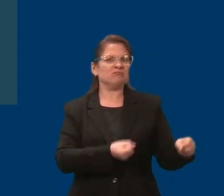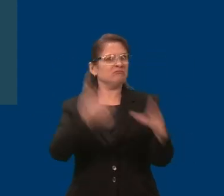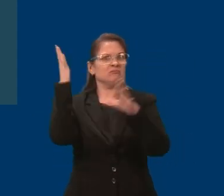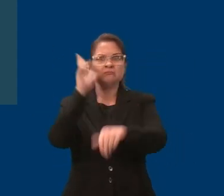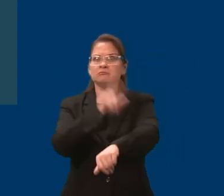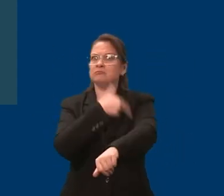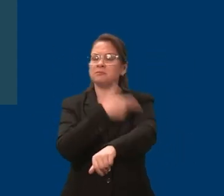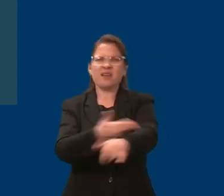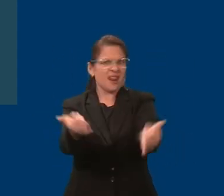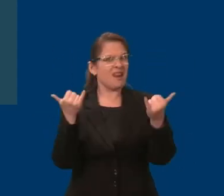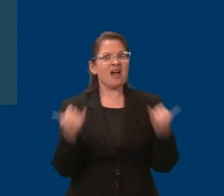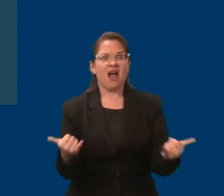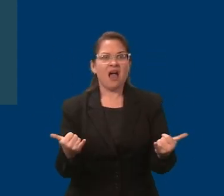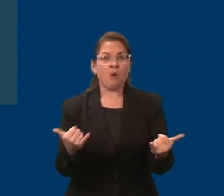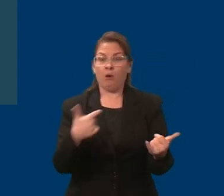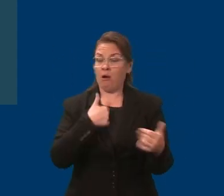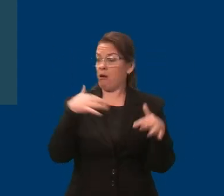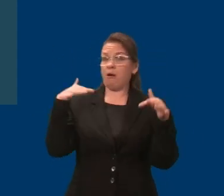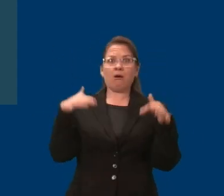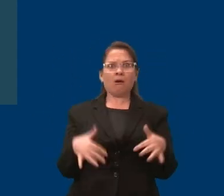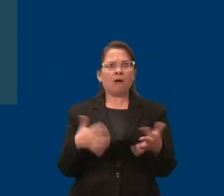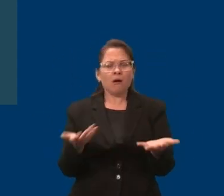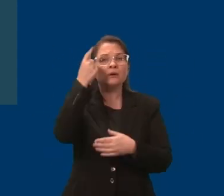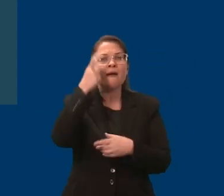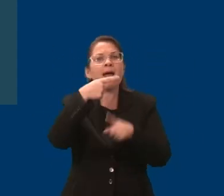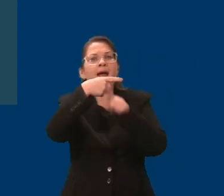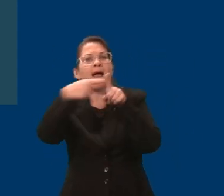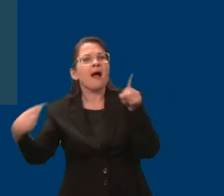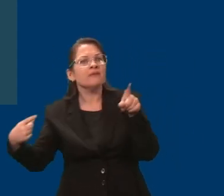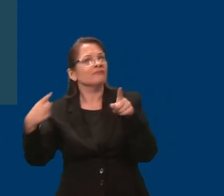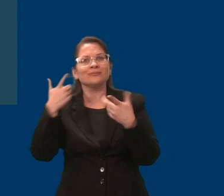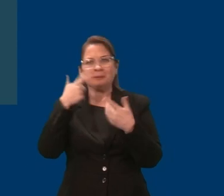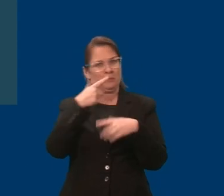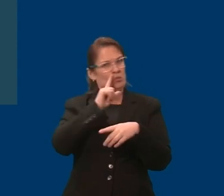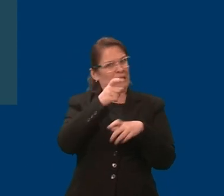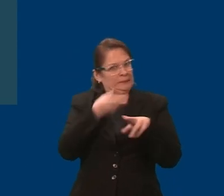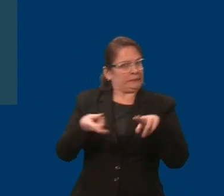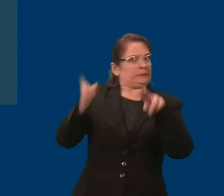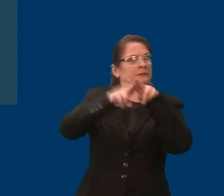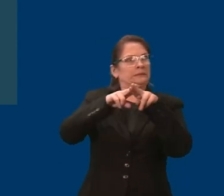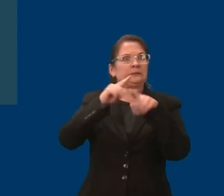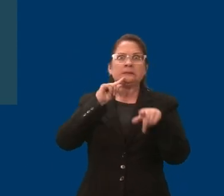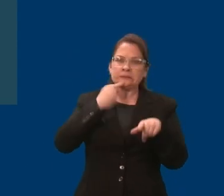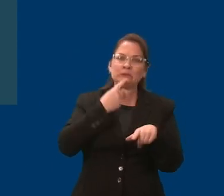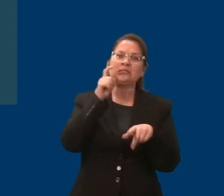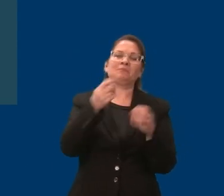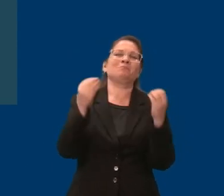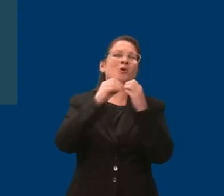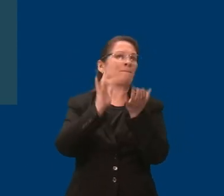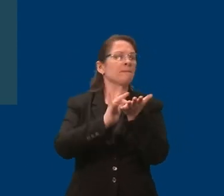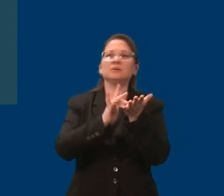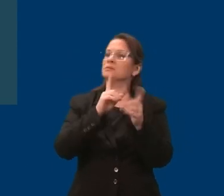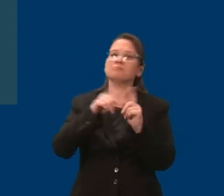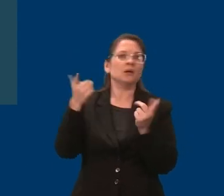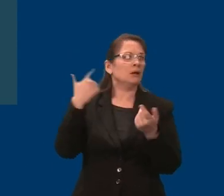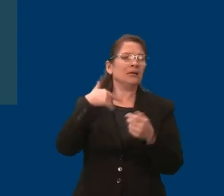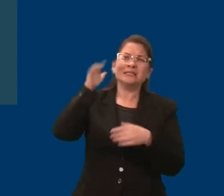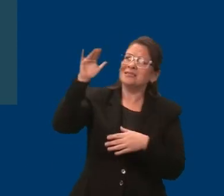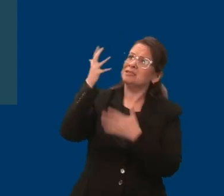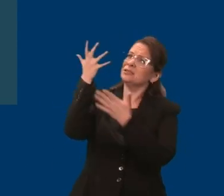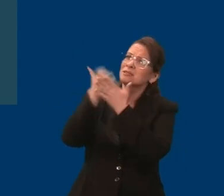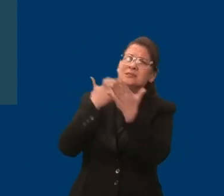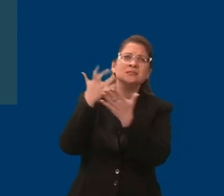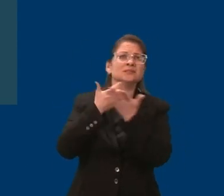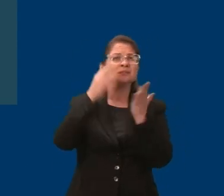hospital, they did an EKG and saw that Leo was in heart failure. There was more paperwork, more begging insurance for approval, and more